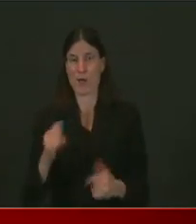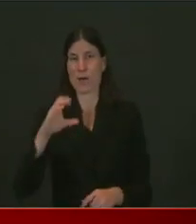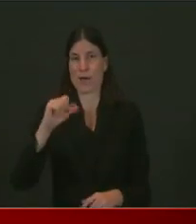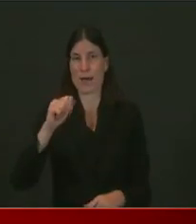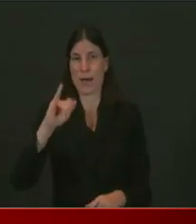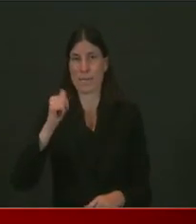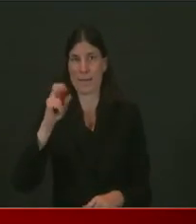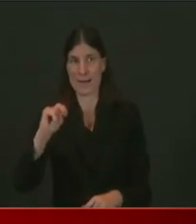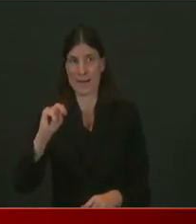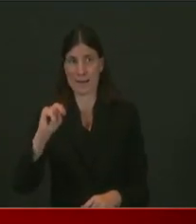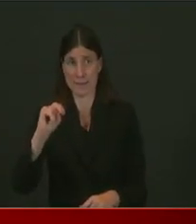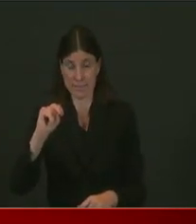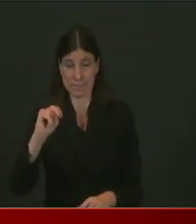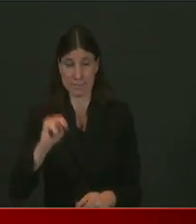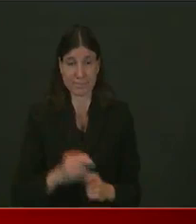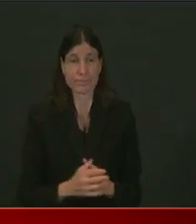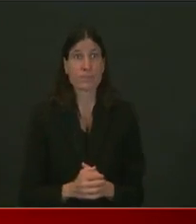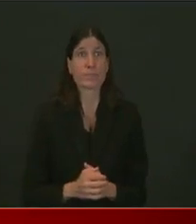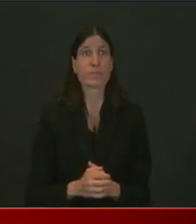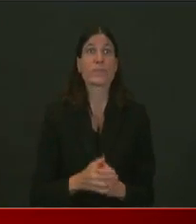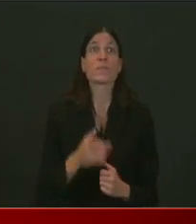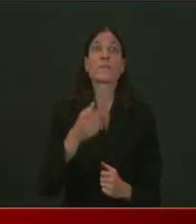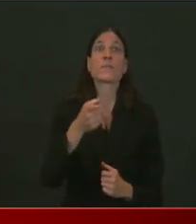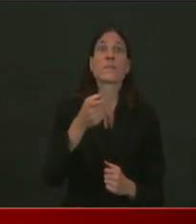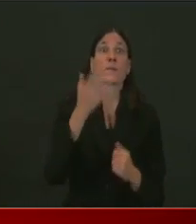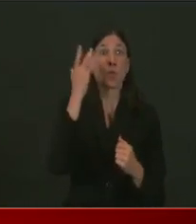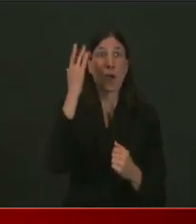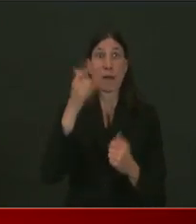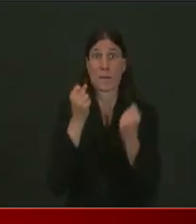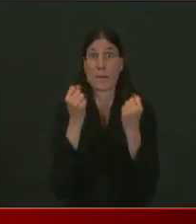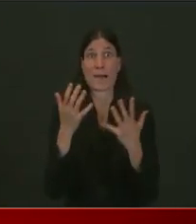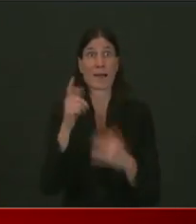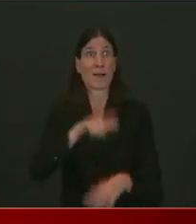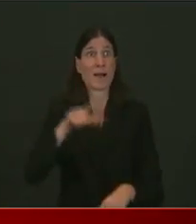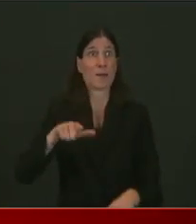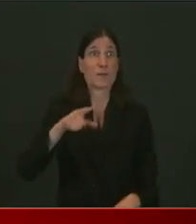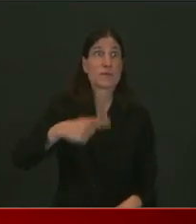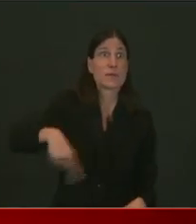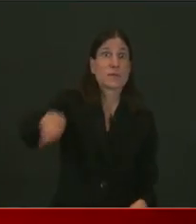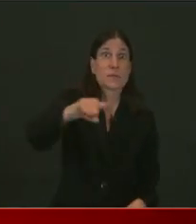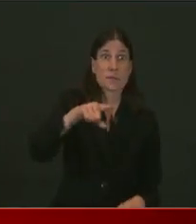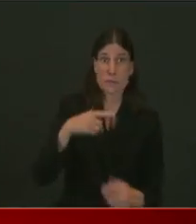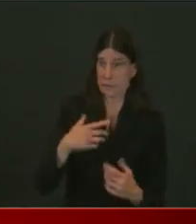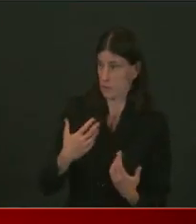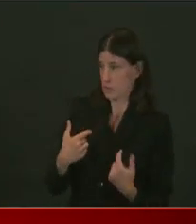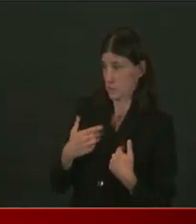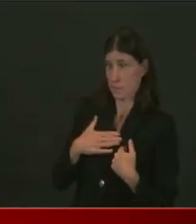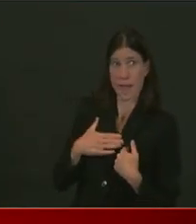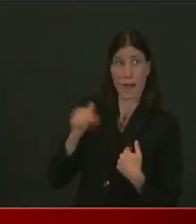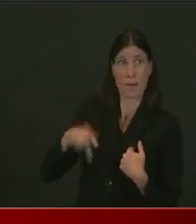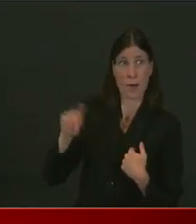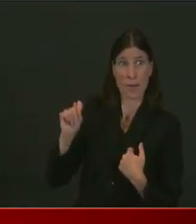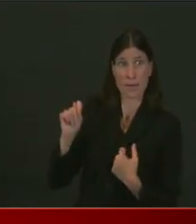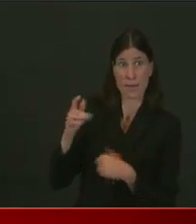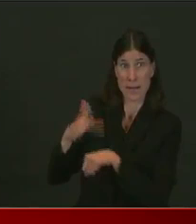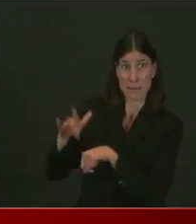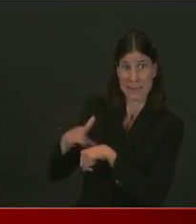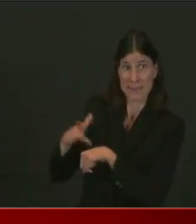So I've heard from a lot of landlords. It's a tough time to rent a vacant unit right now, um, for obvious reasons.